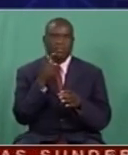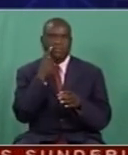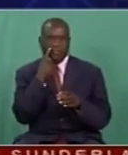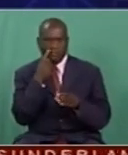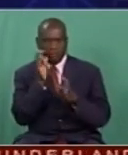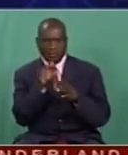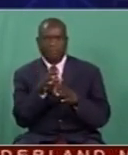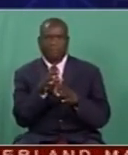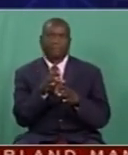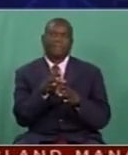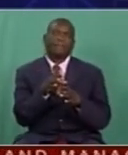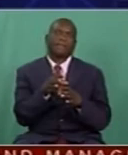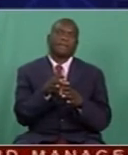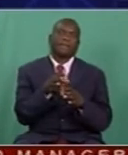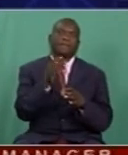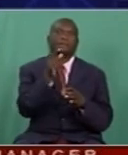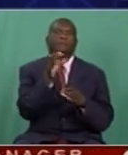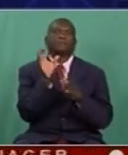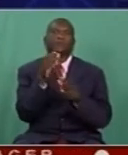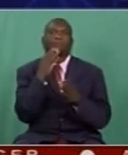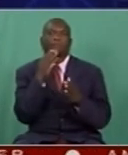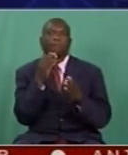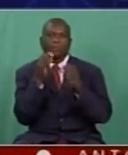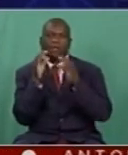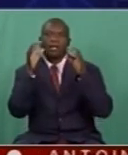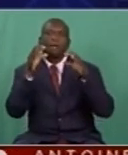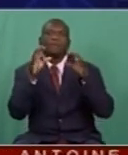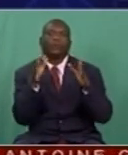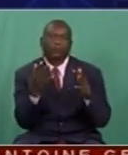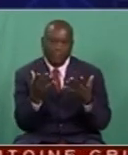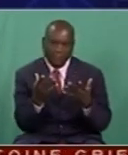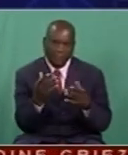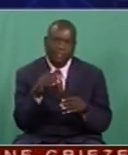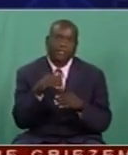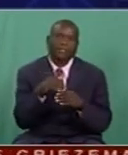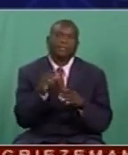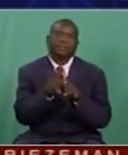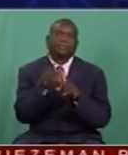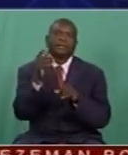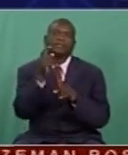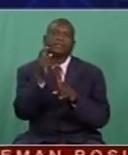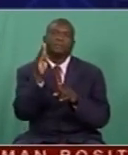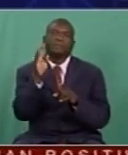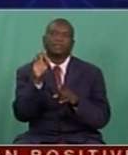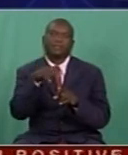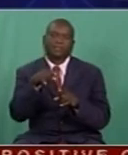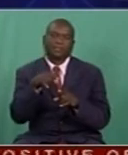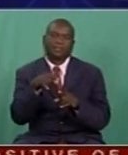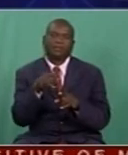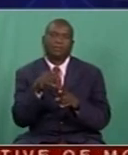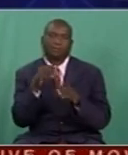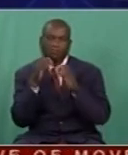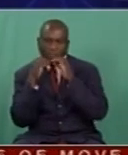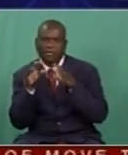what act, what promotions, what campaigns do you have in place to obviously ensure that there is that enhancement